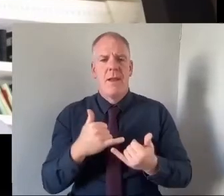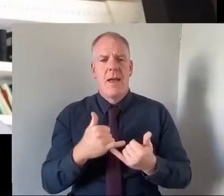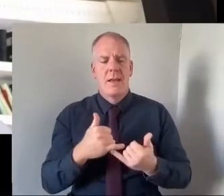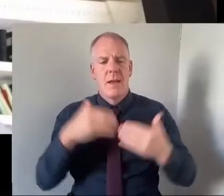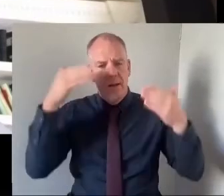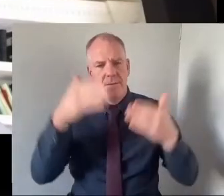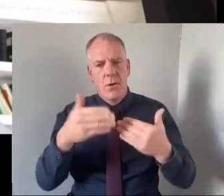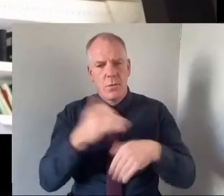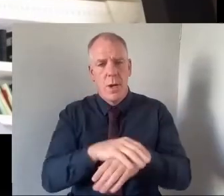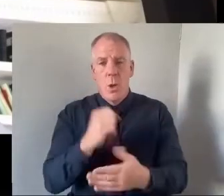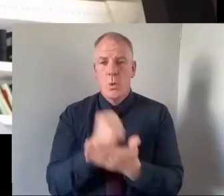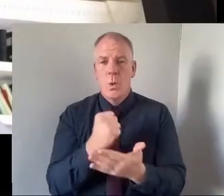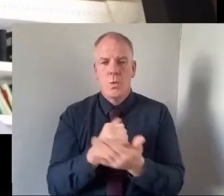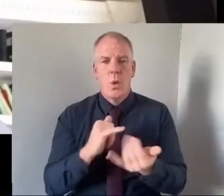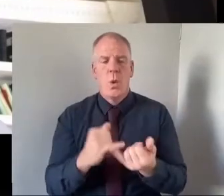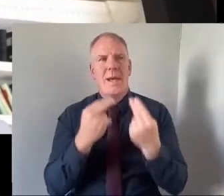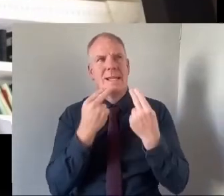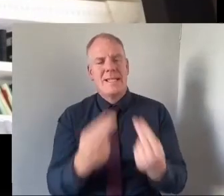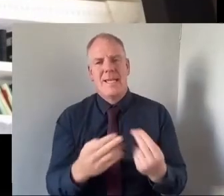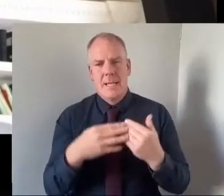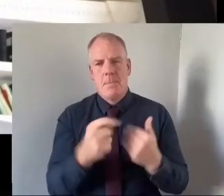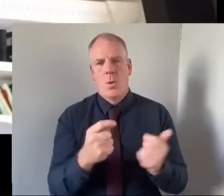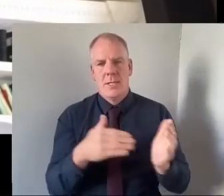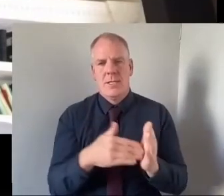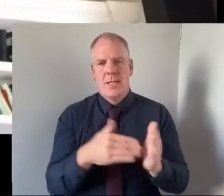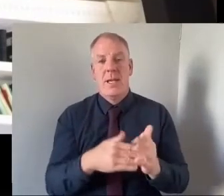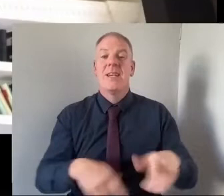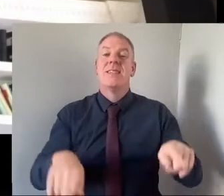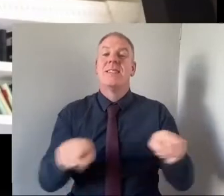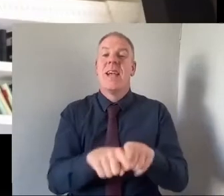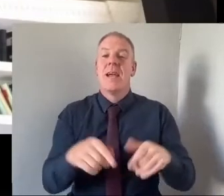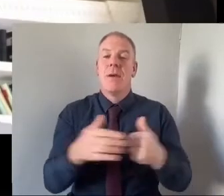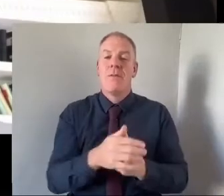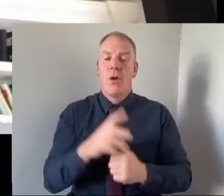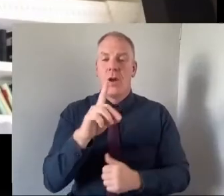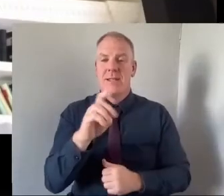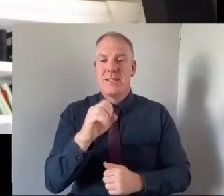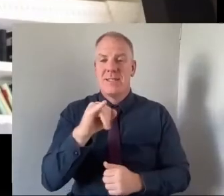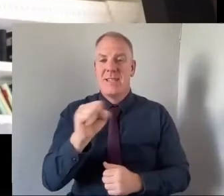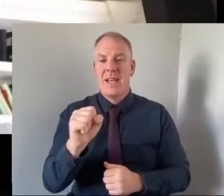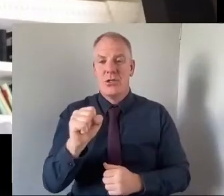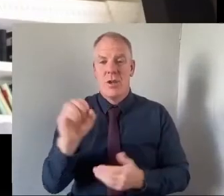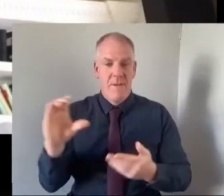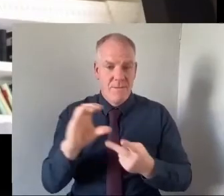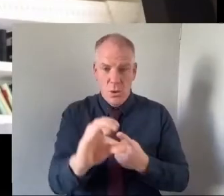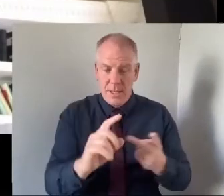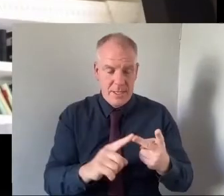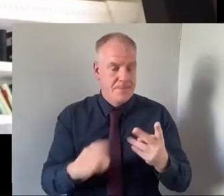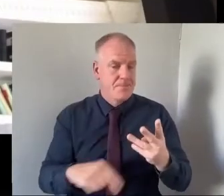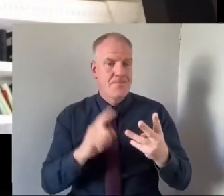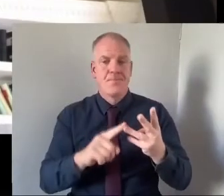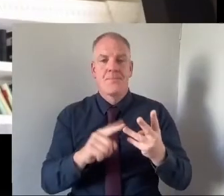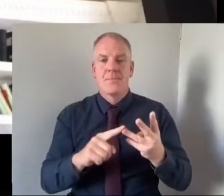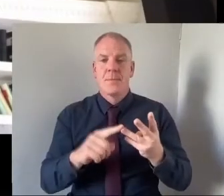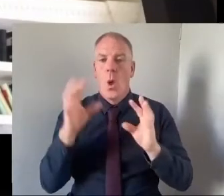on the students who need it absolutely most. The same with our DESH funding the same with the